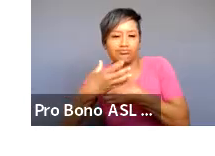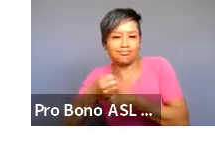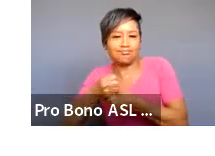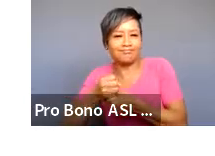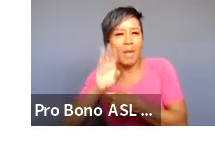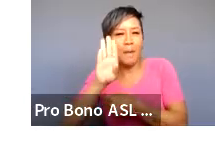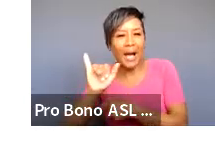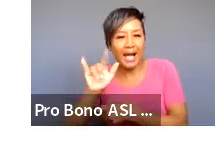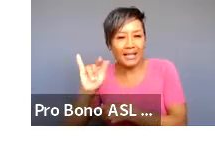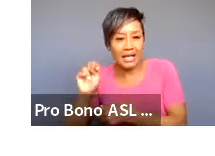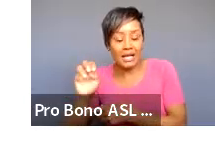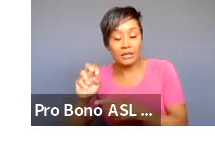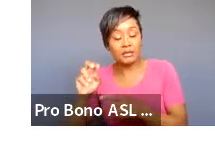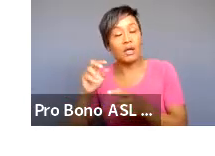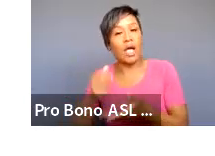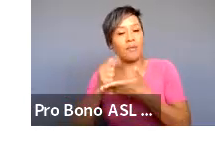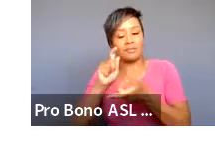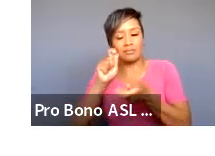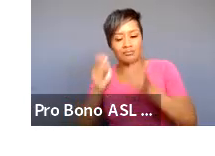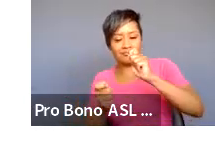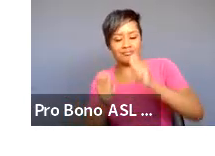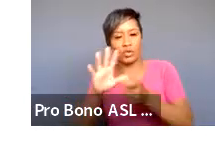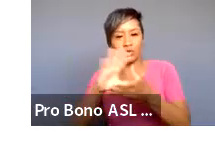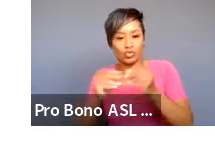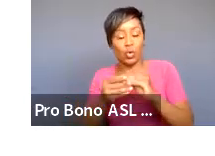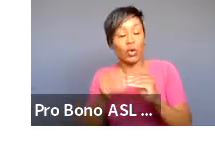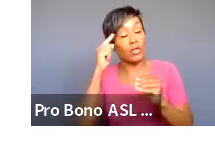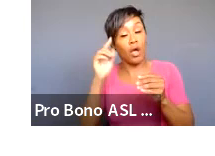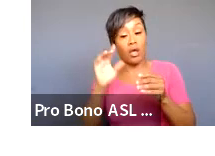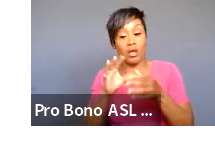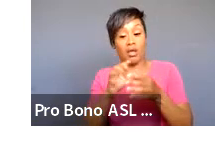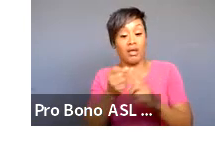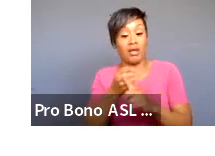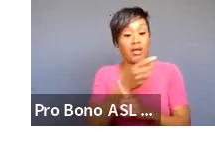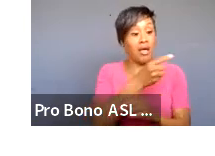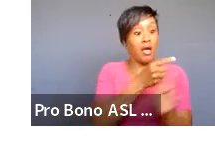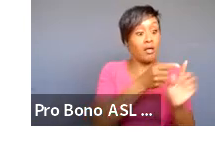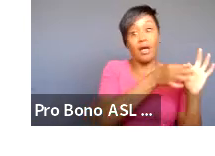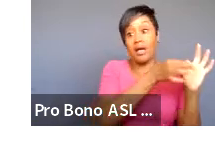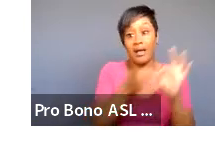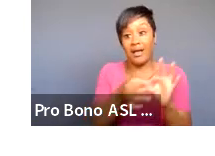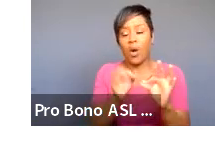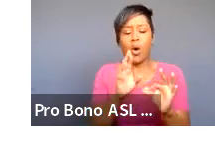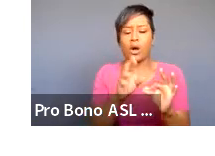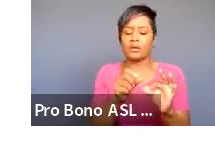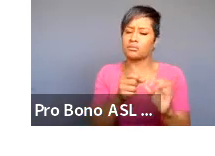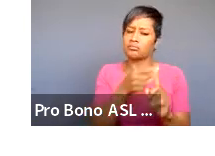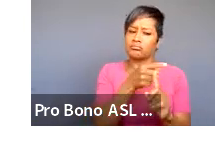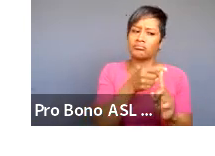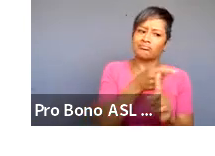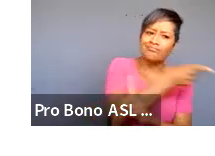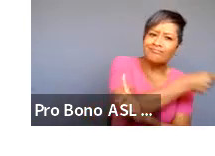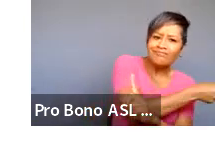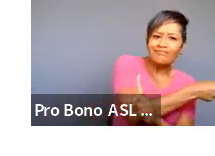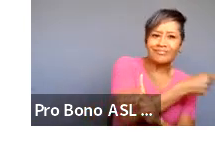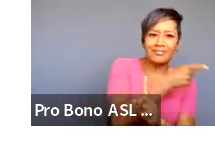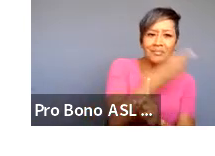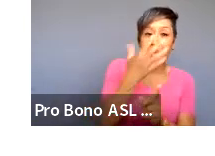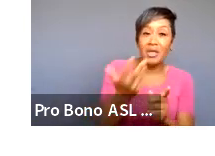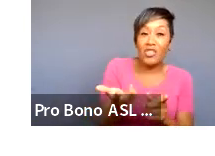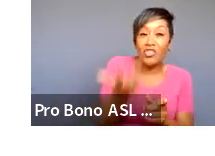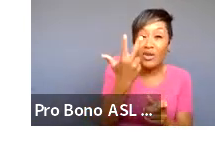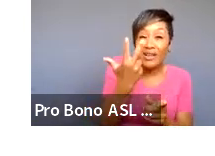is it attached to this story or is it a story for something else so many times i'm like this is a trilogy like i have to look at this story